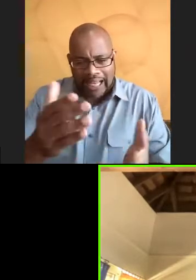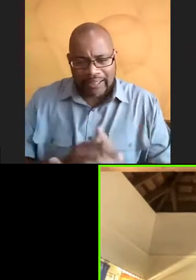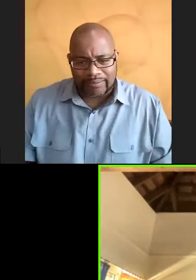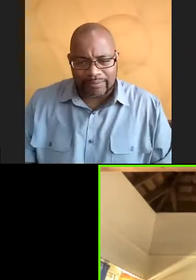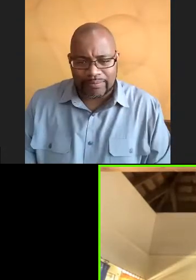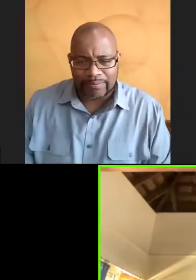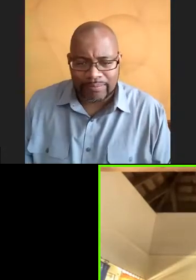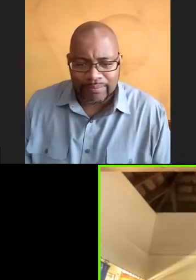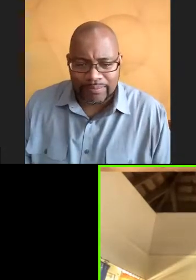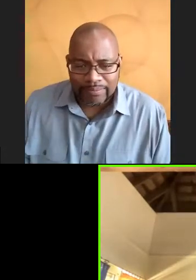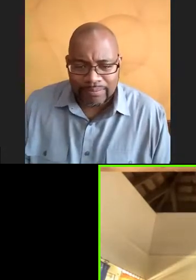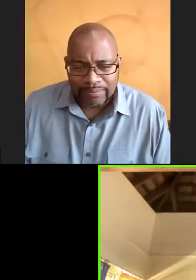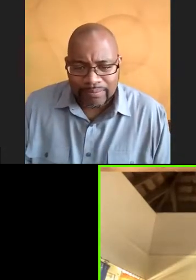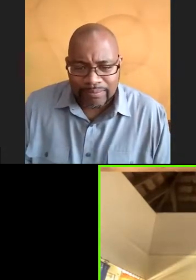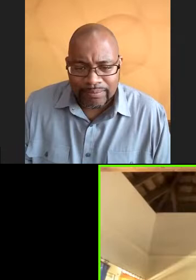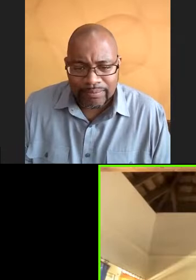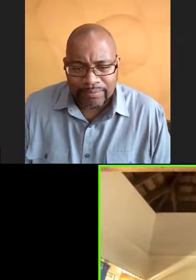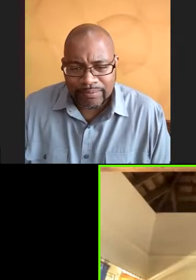Okay.